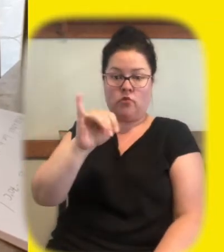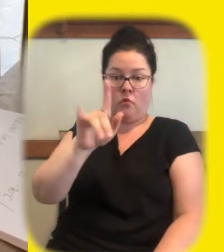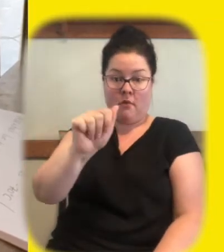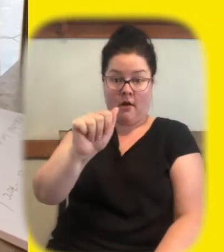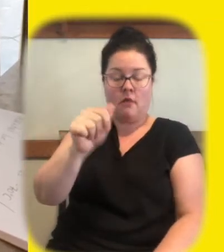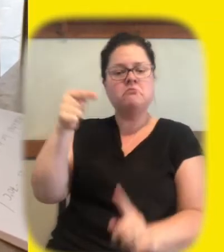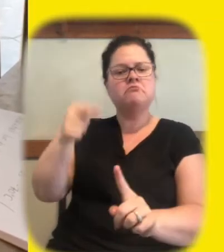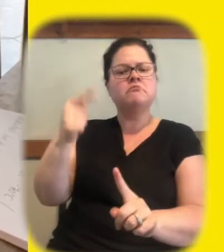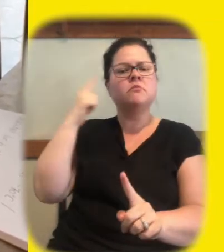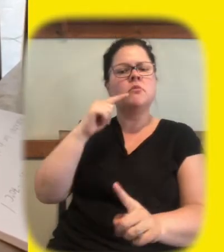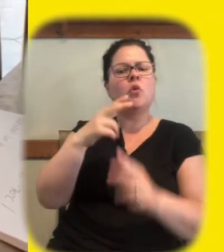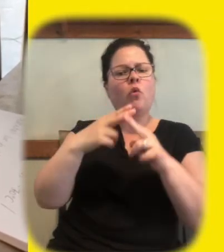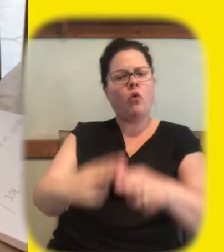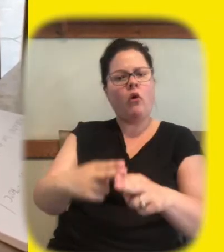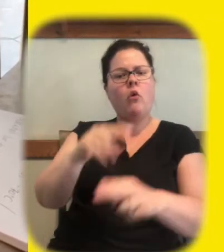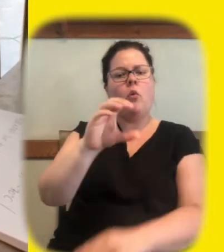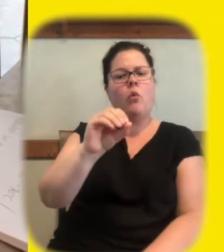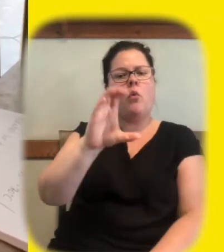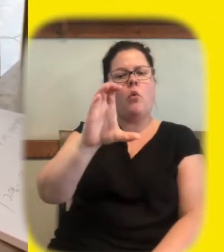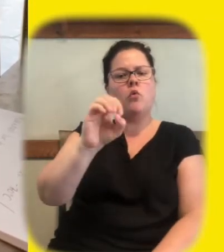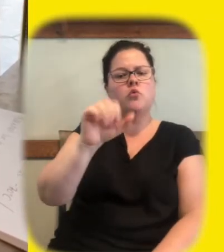what ocean